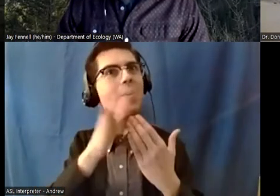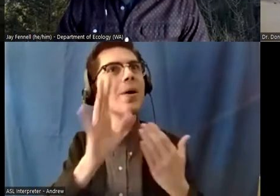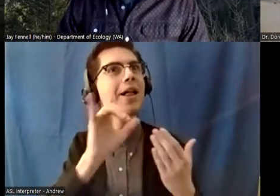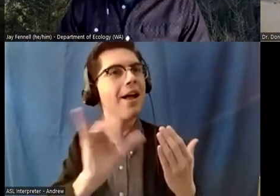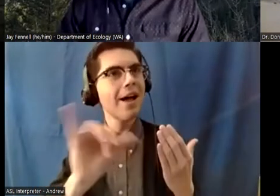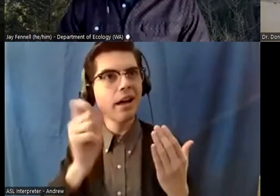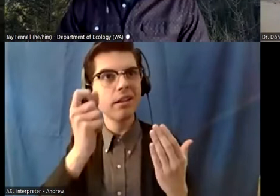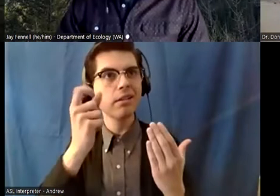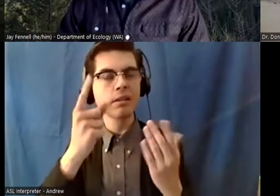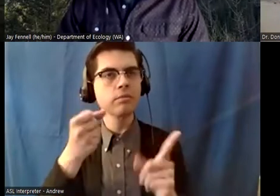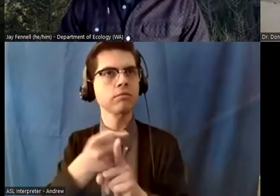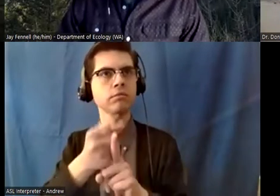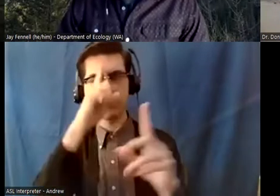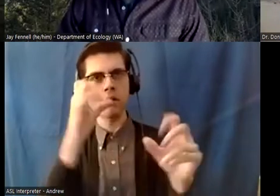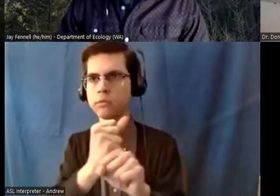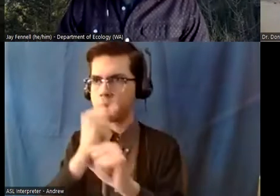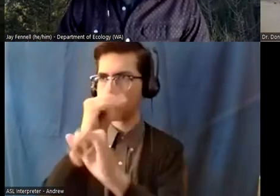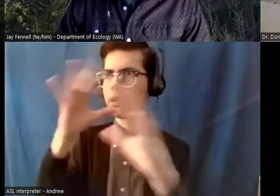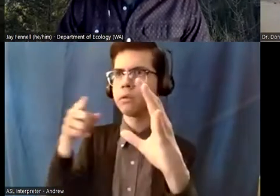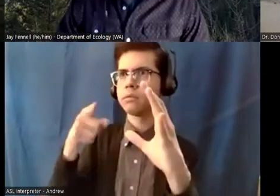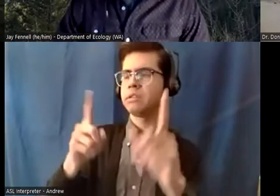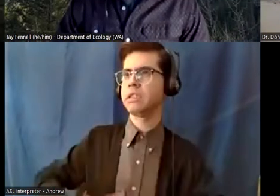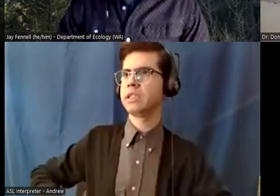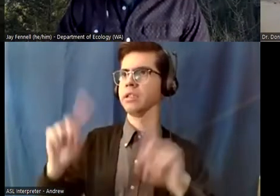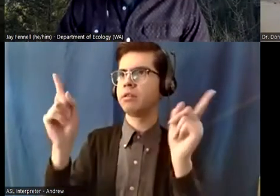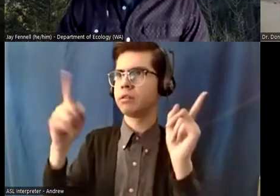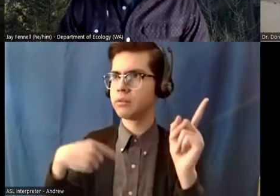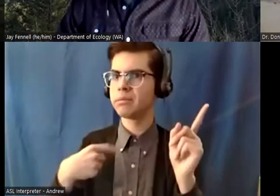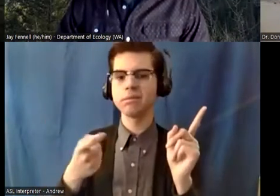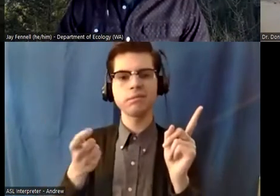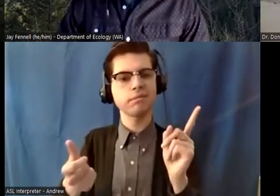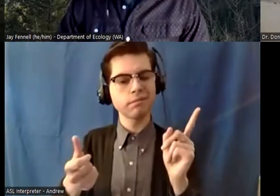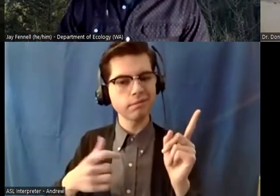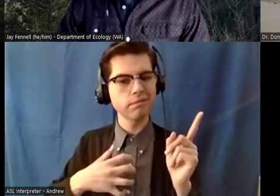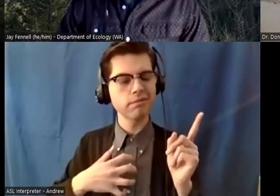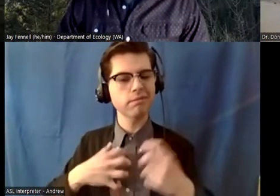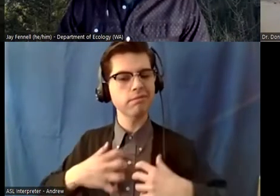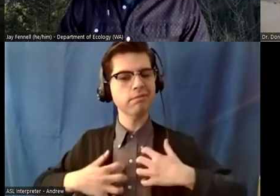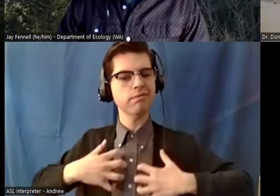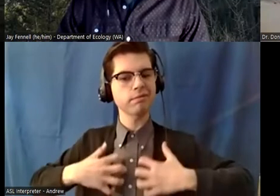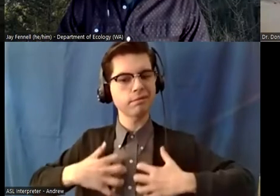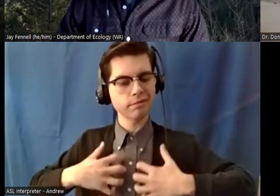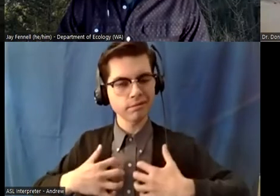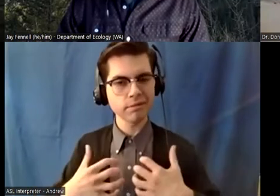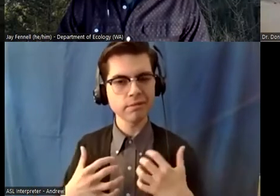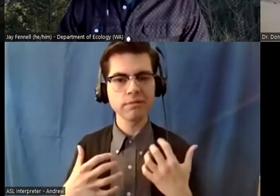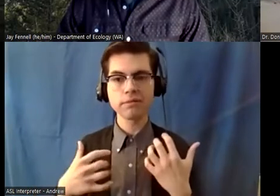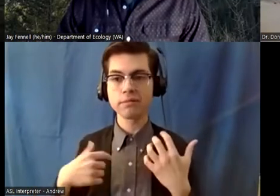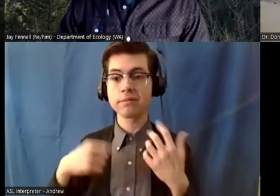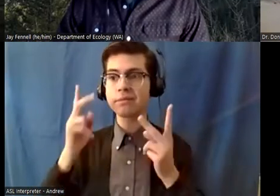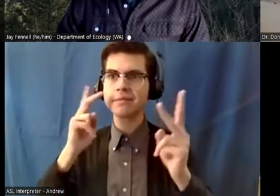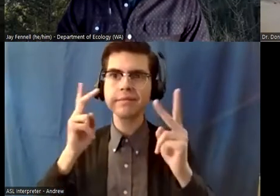working in new jersey until until i got there i was completely blown away by um all the natural beauty there